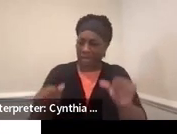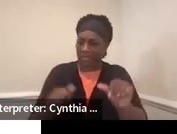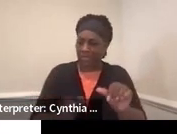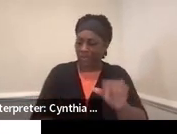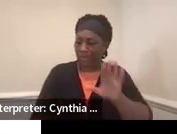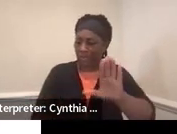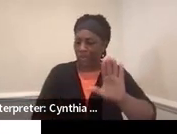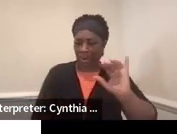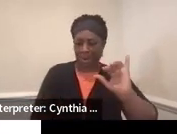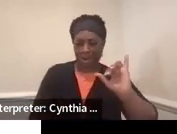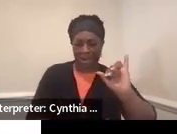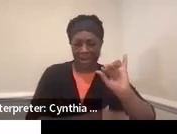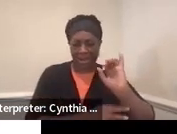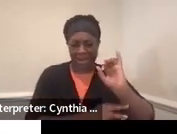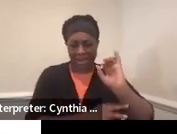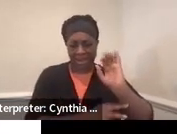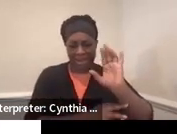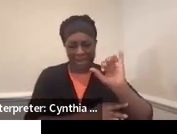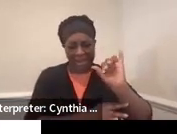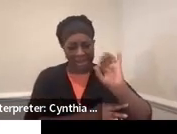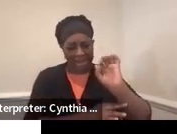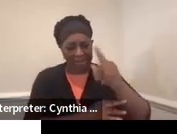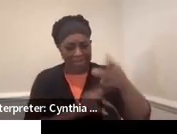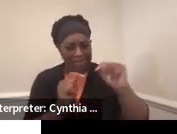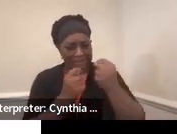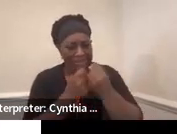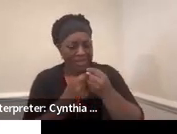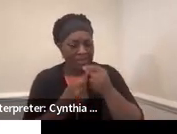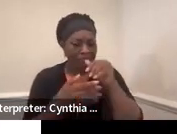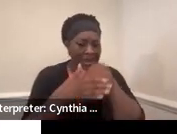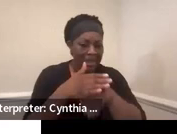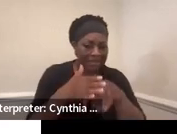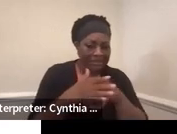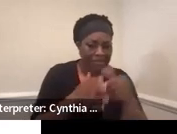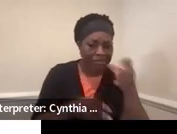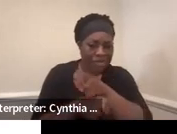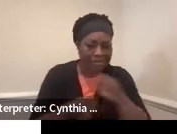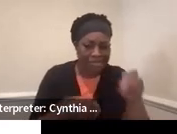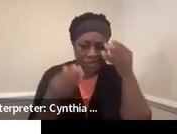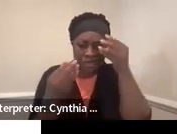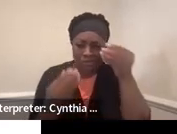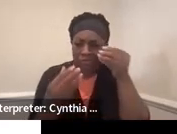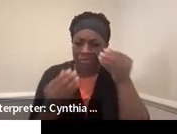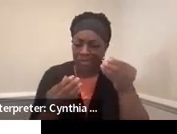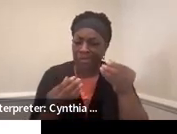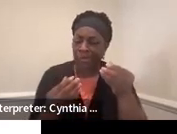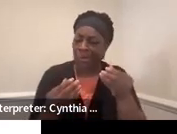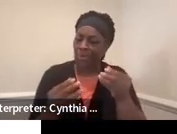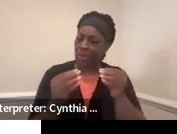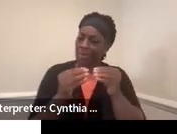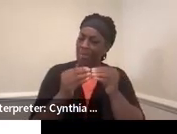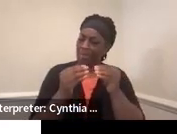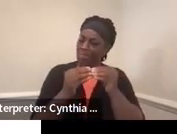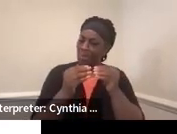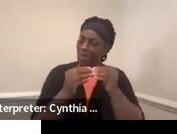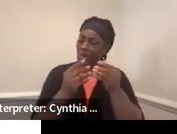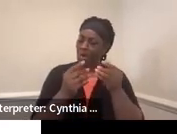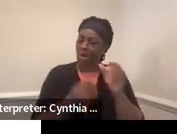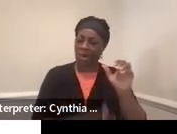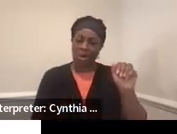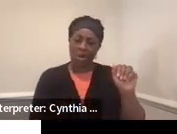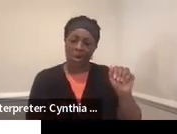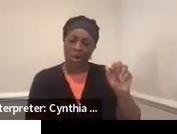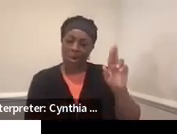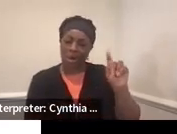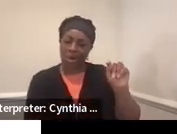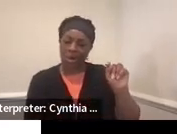IEP team in support of accessing the transition information, it will be more authentic that way